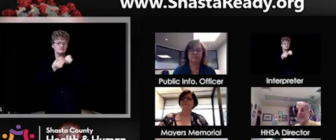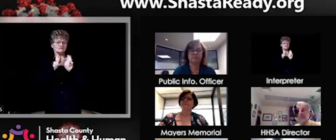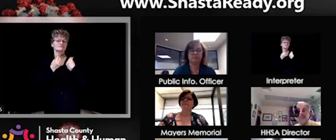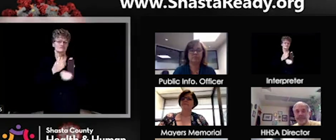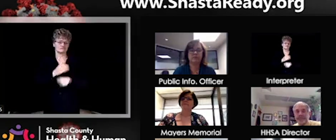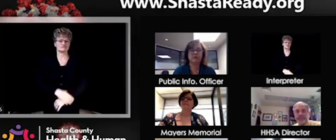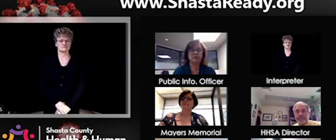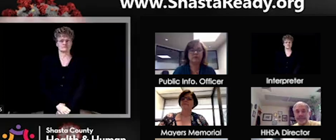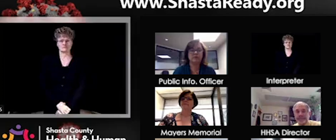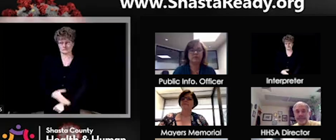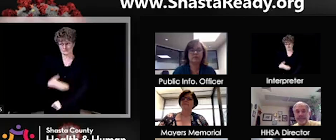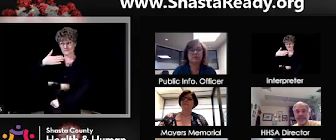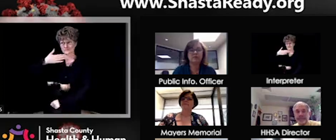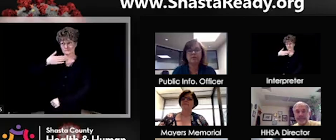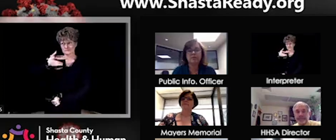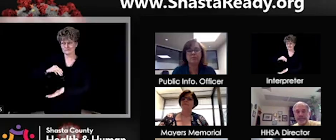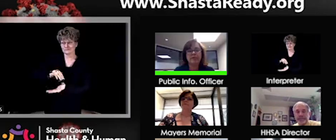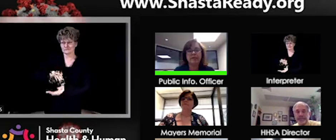Thank you, Doctor.